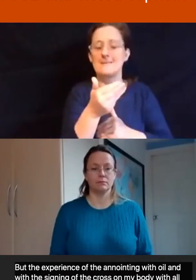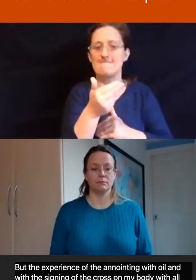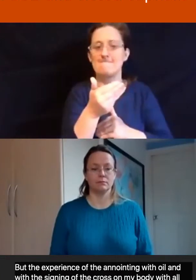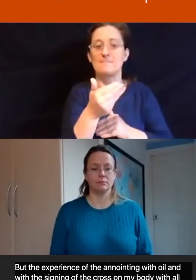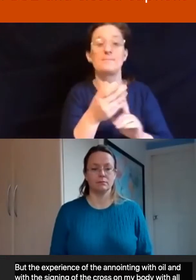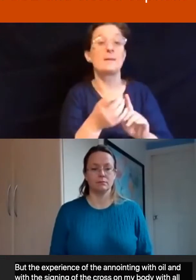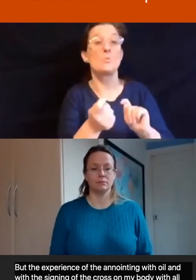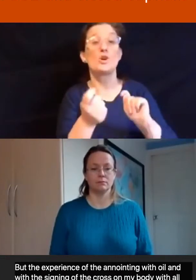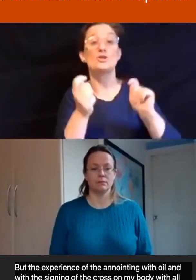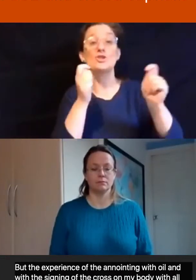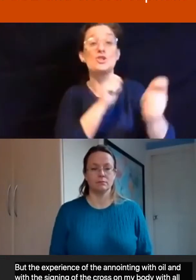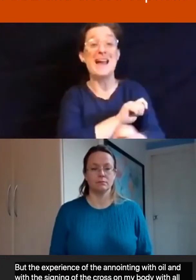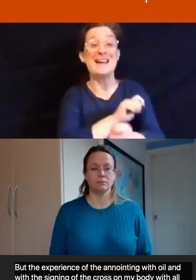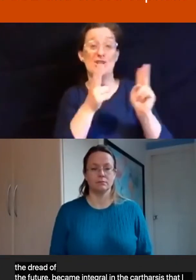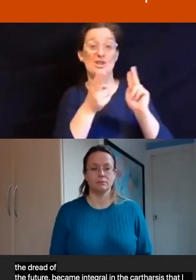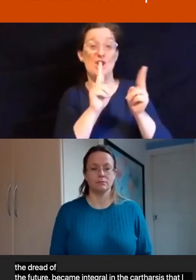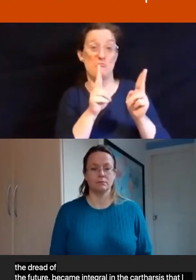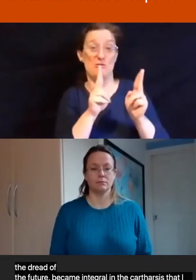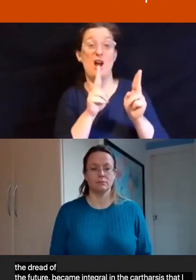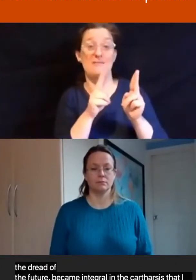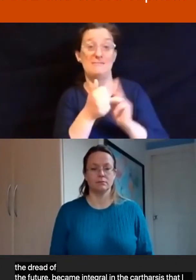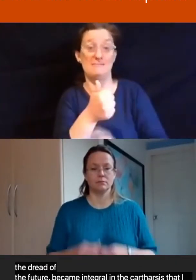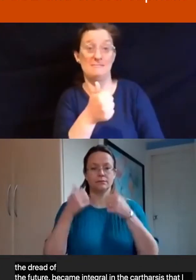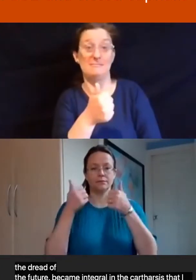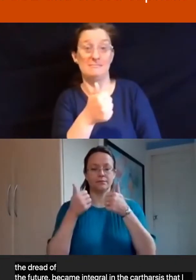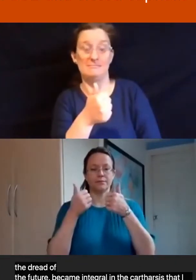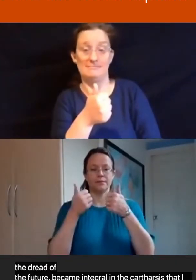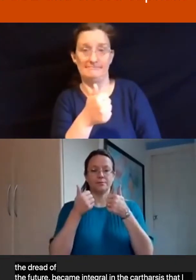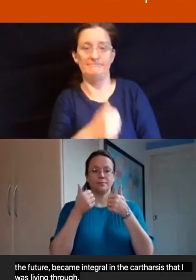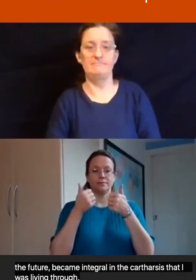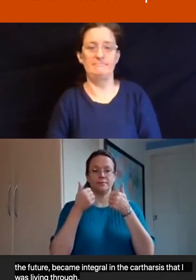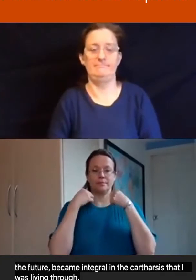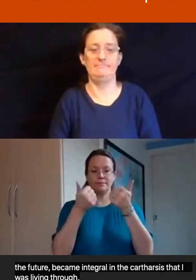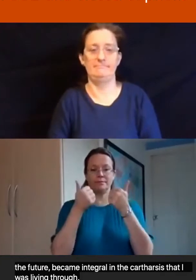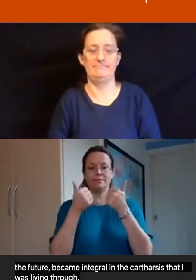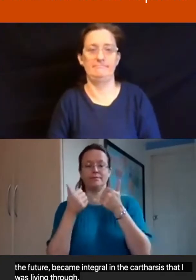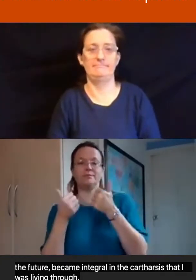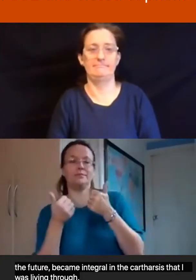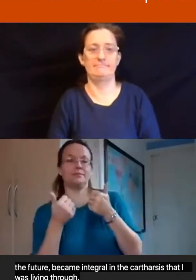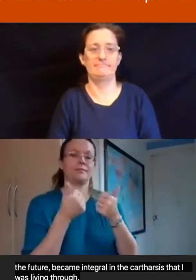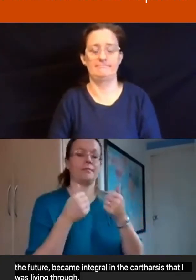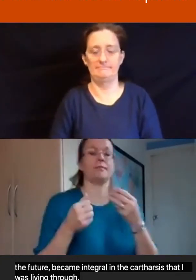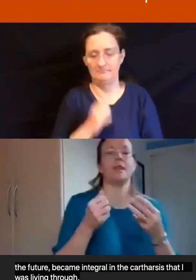That's the second little group. And the third group of companions.